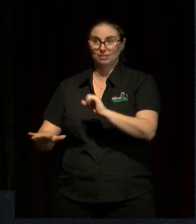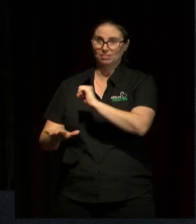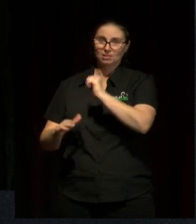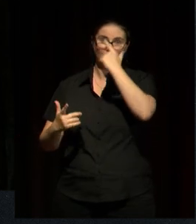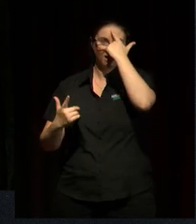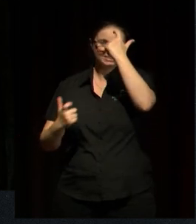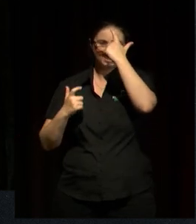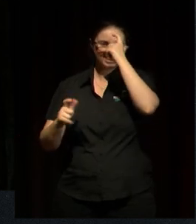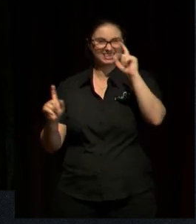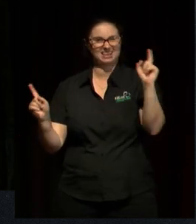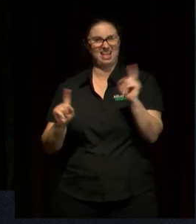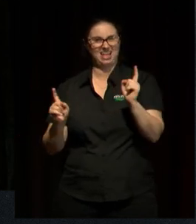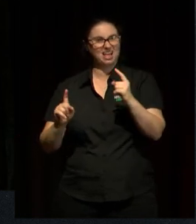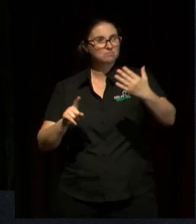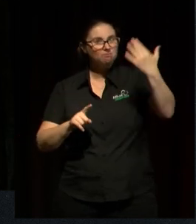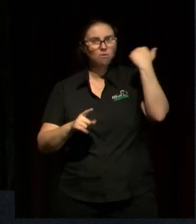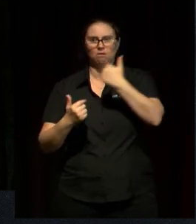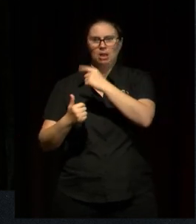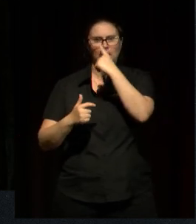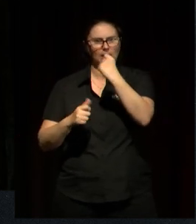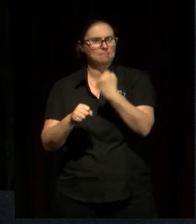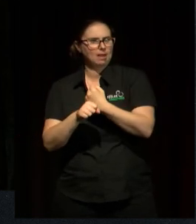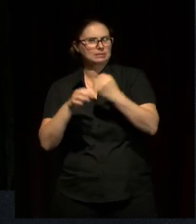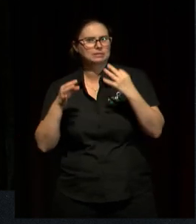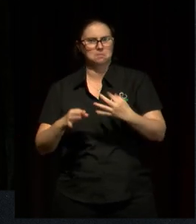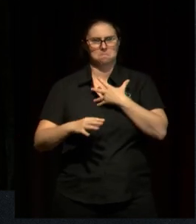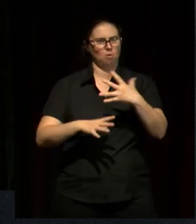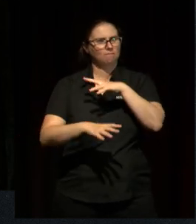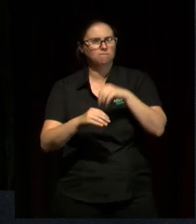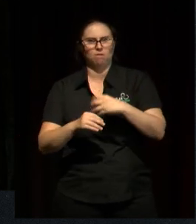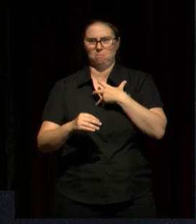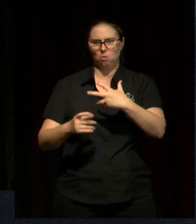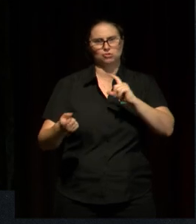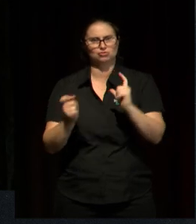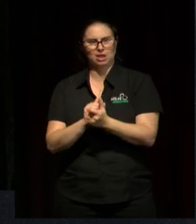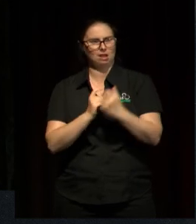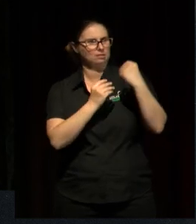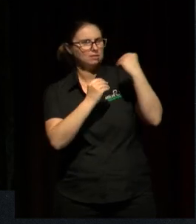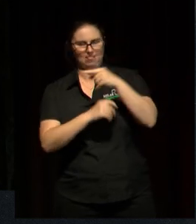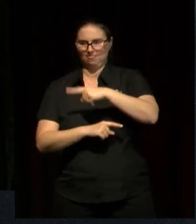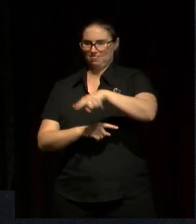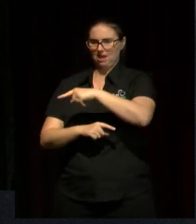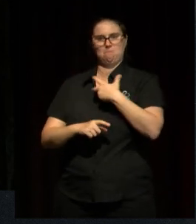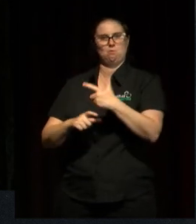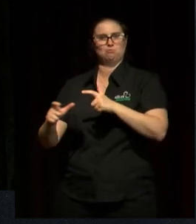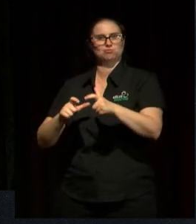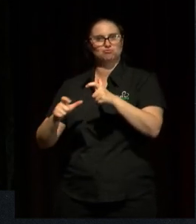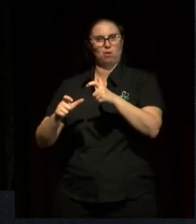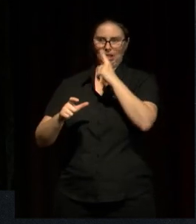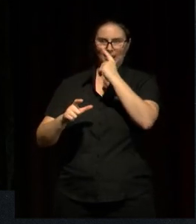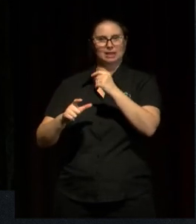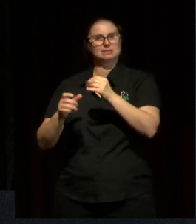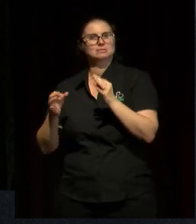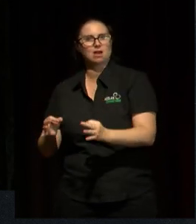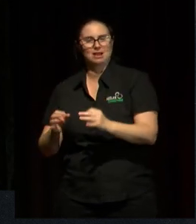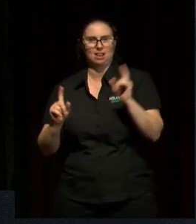making. And their efficacy is not driving what they want to learn. So, I think we're in trouble